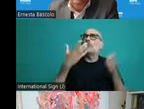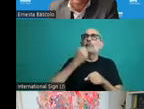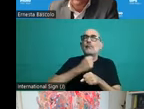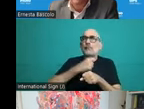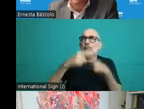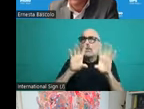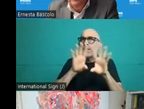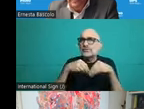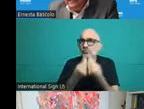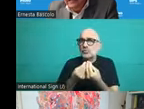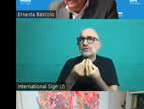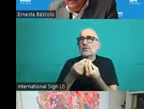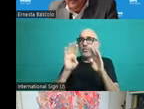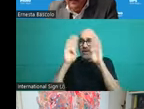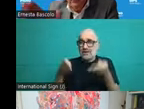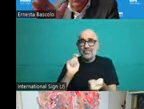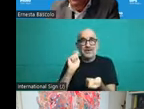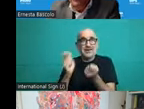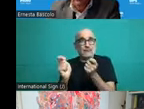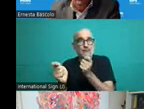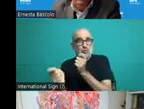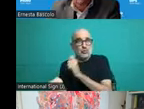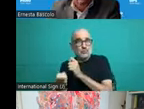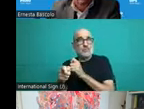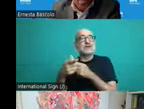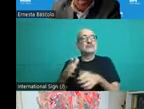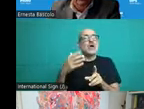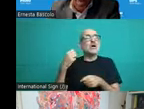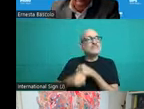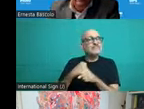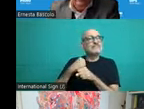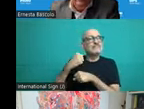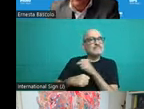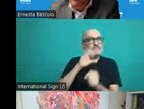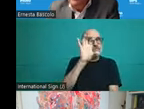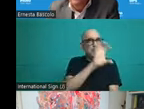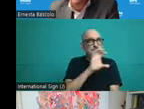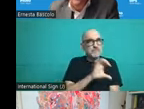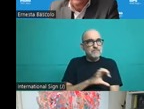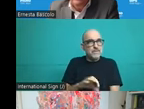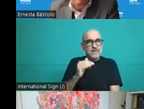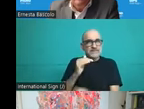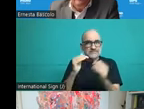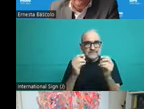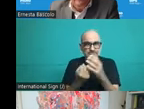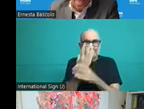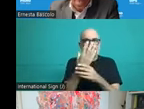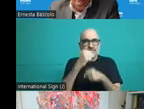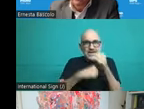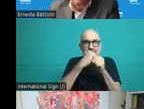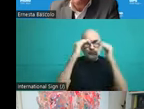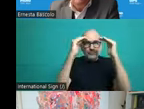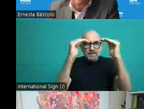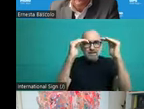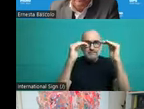This is a listing of the years and the context that